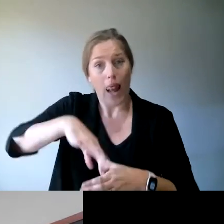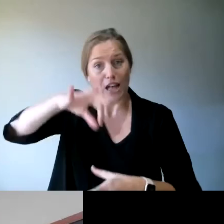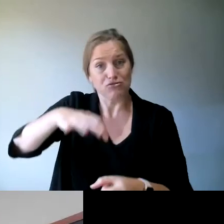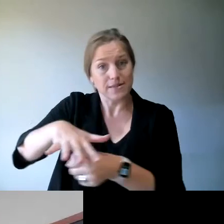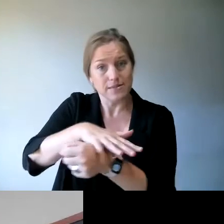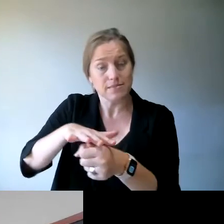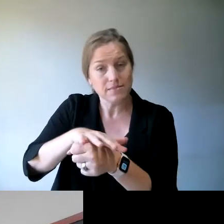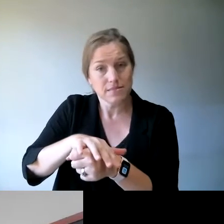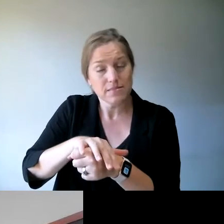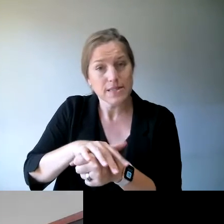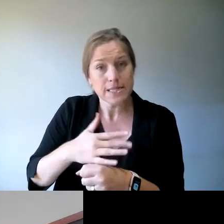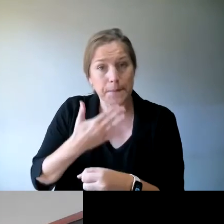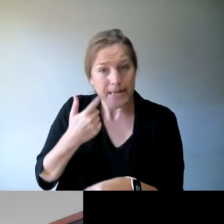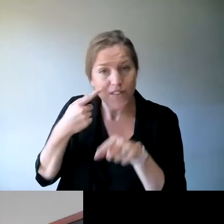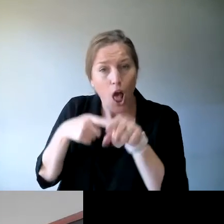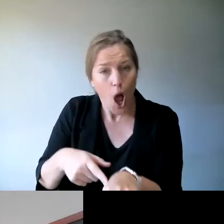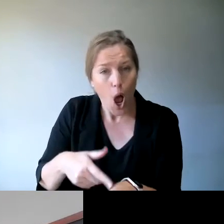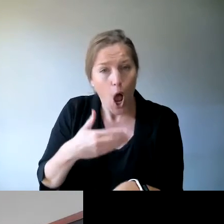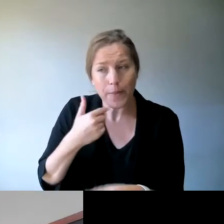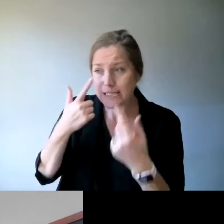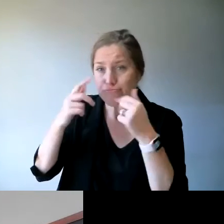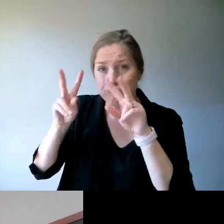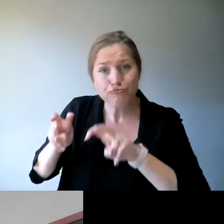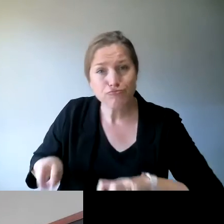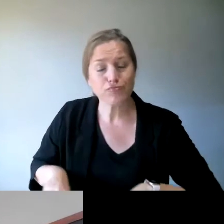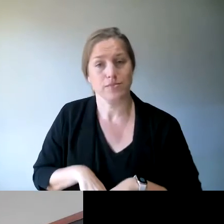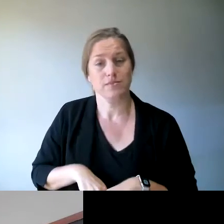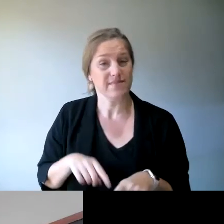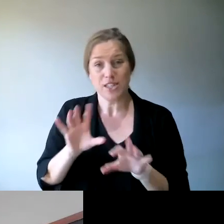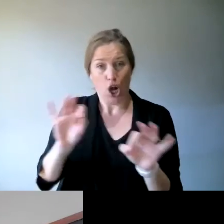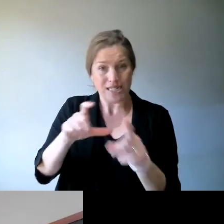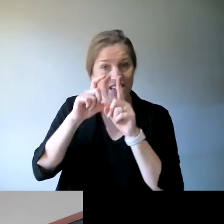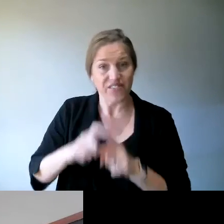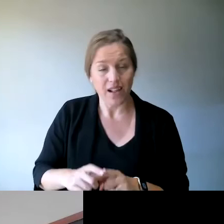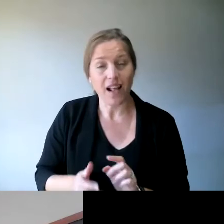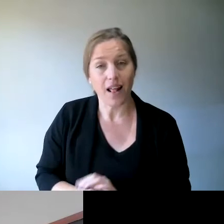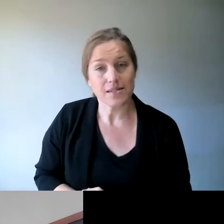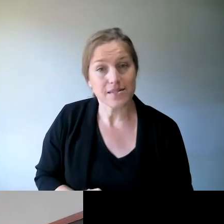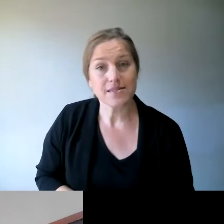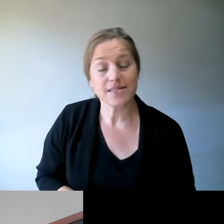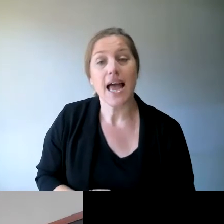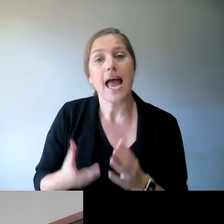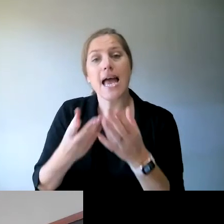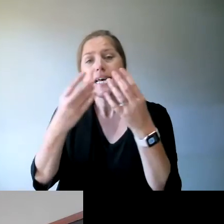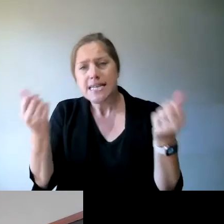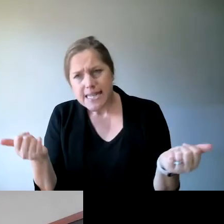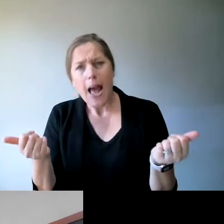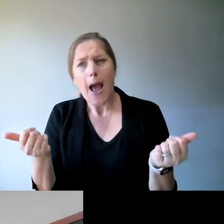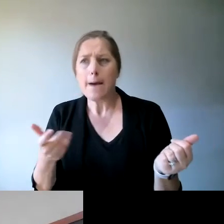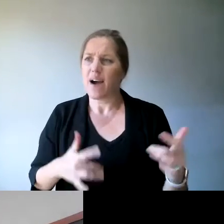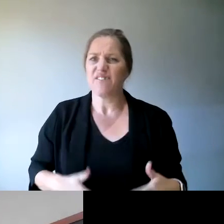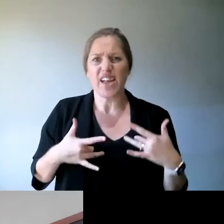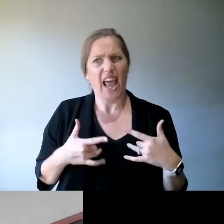And, you know, that's not difficult to do at all. It's possibly for some a little early in that